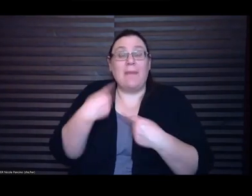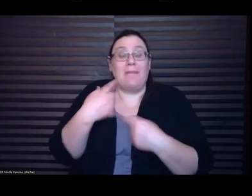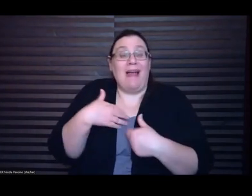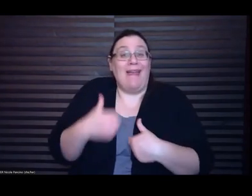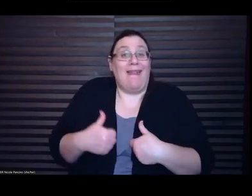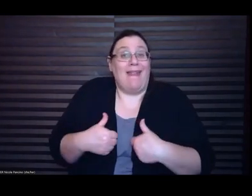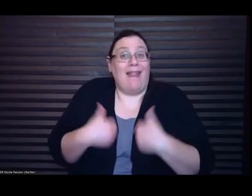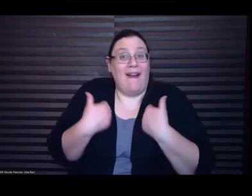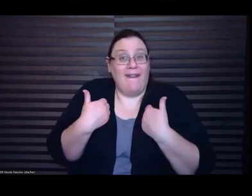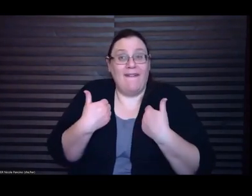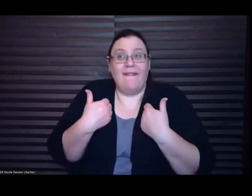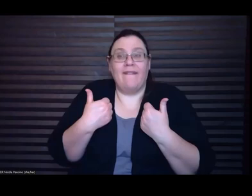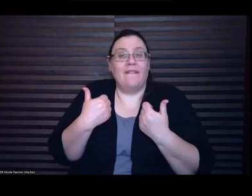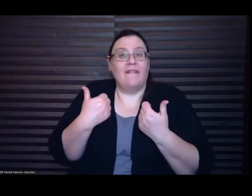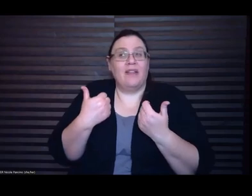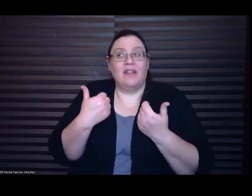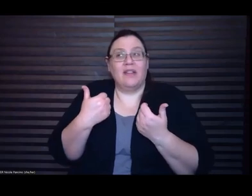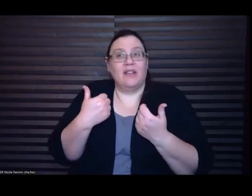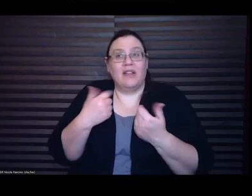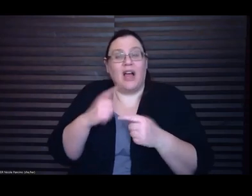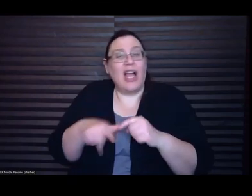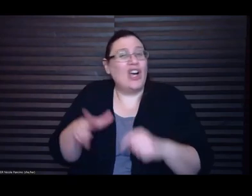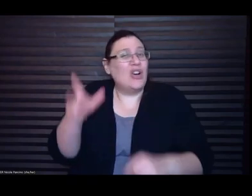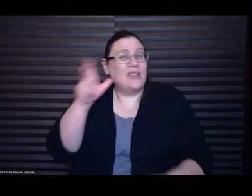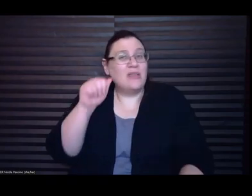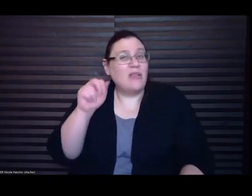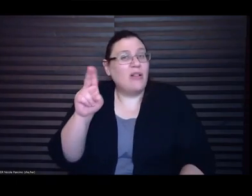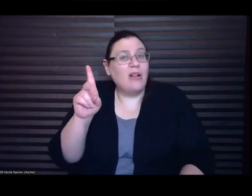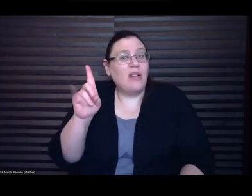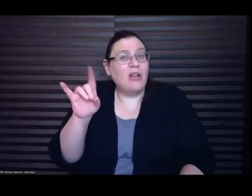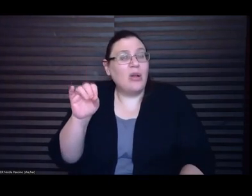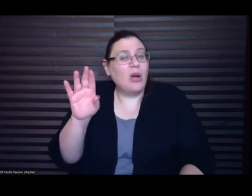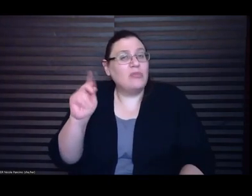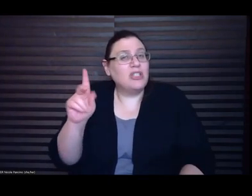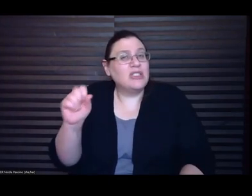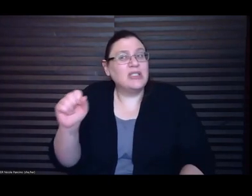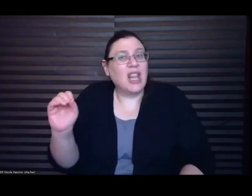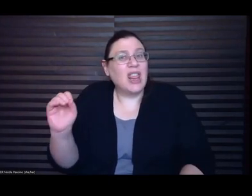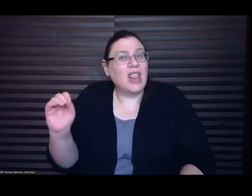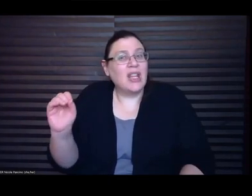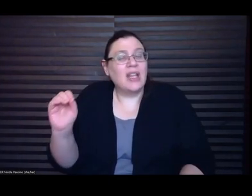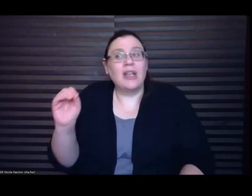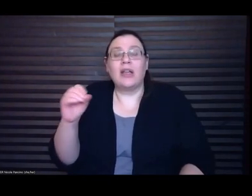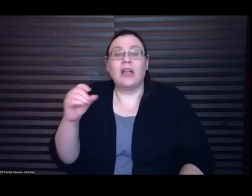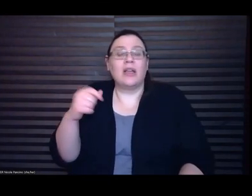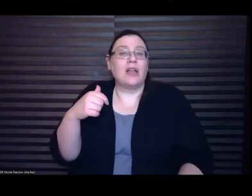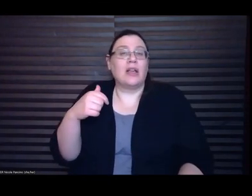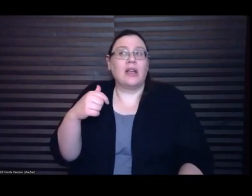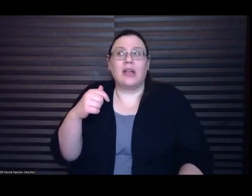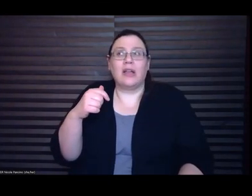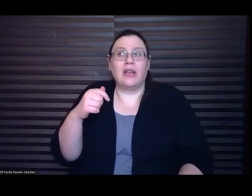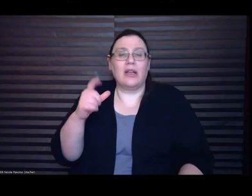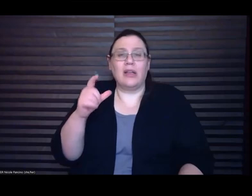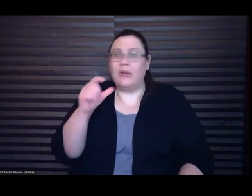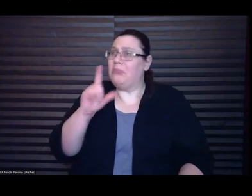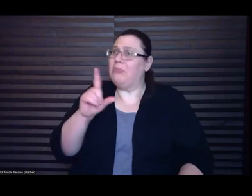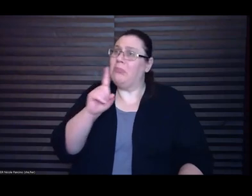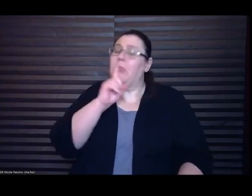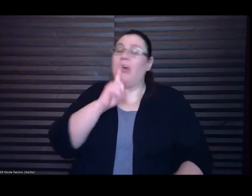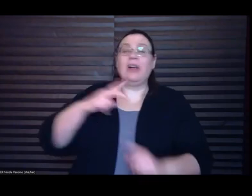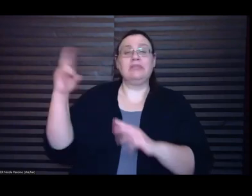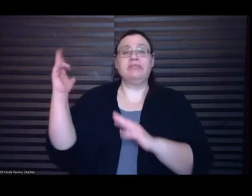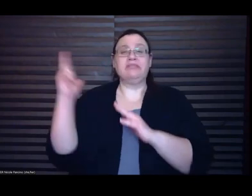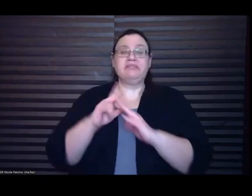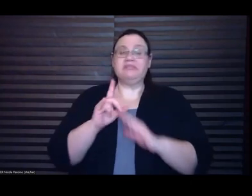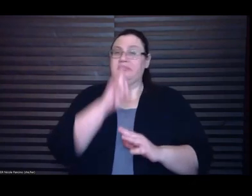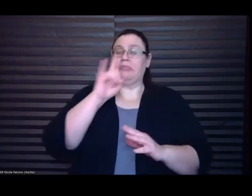I mean I would start and I was I was this was not high literature that I was listening to it was like thrillers and I would lose track